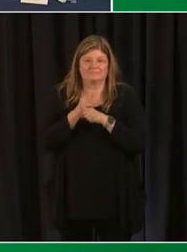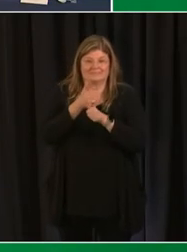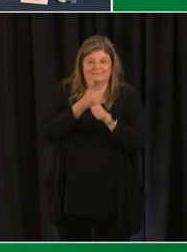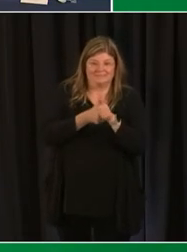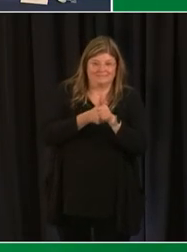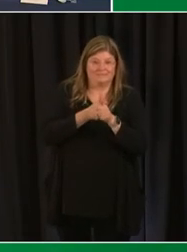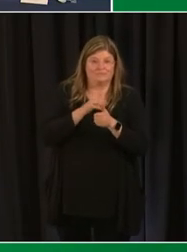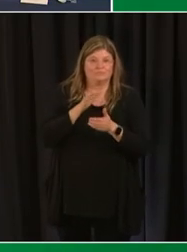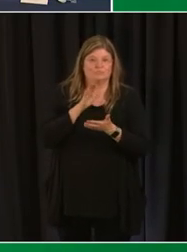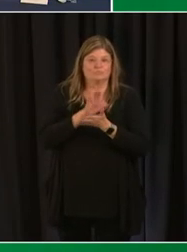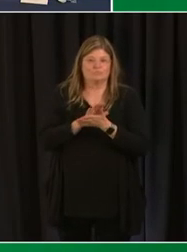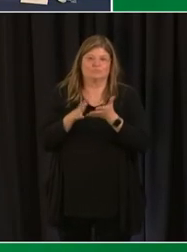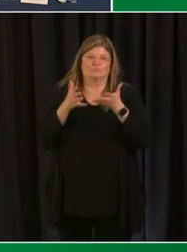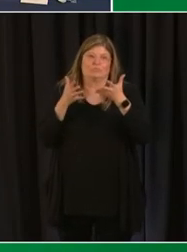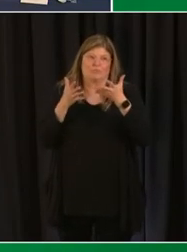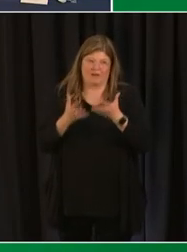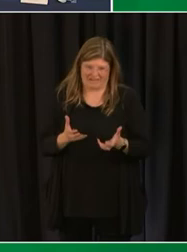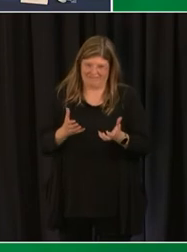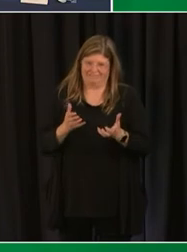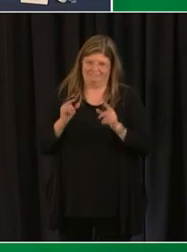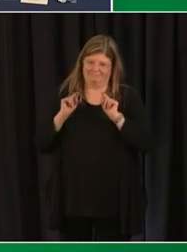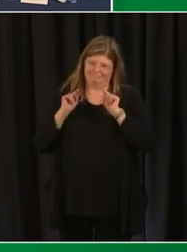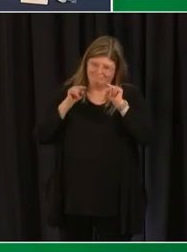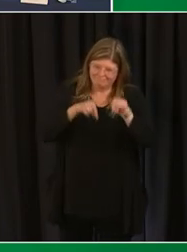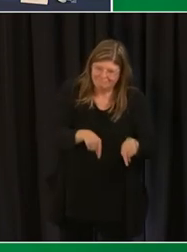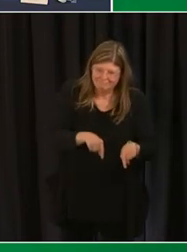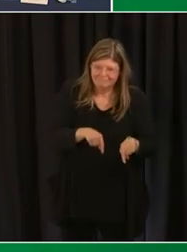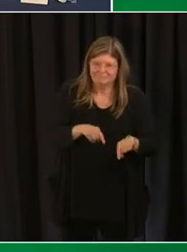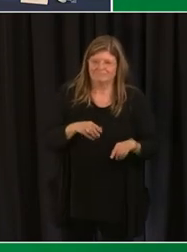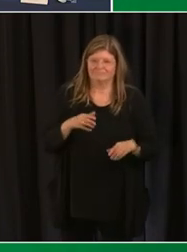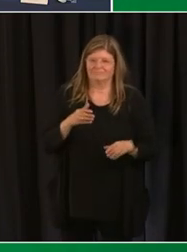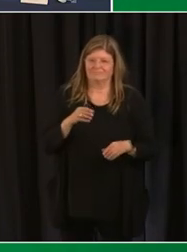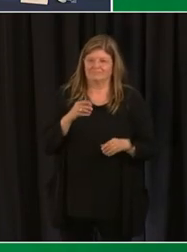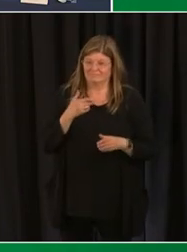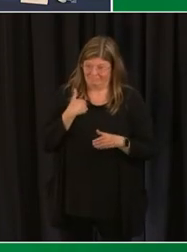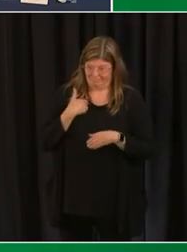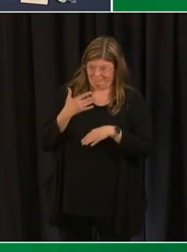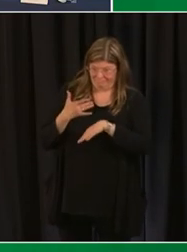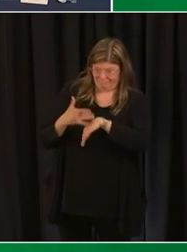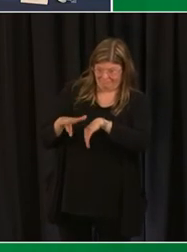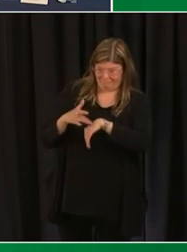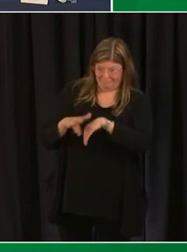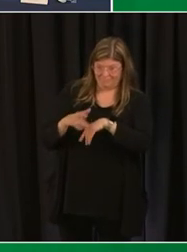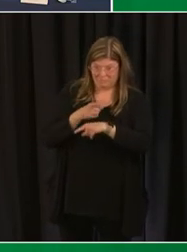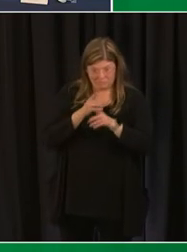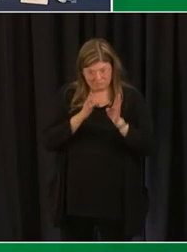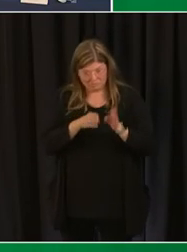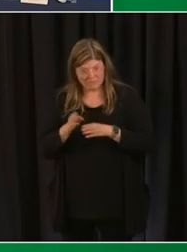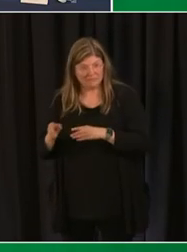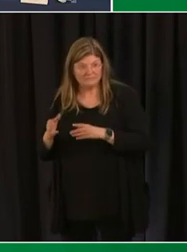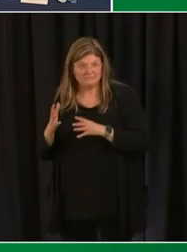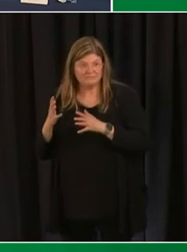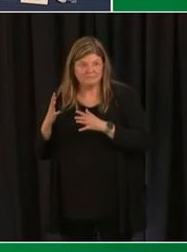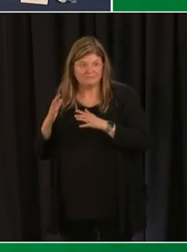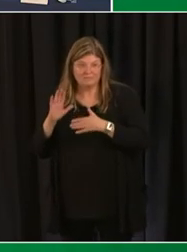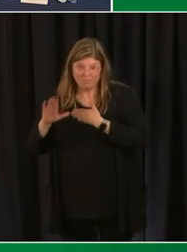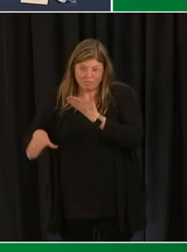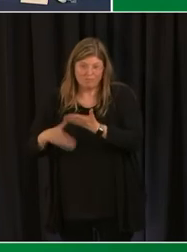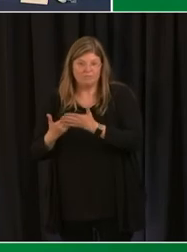student who wants an in-person spot whether or not there's a plan to get them back to school